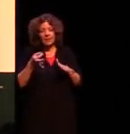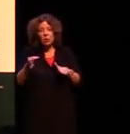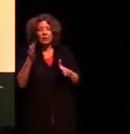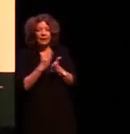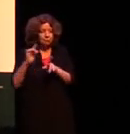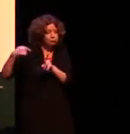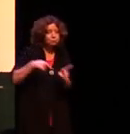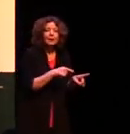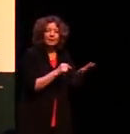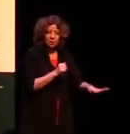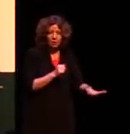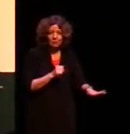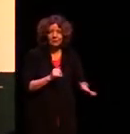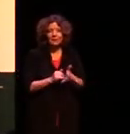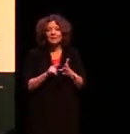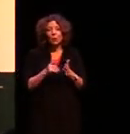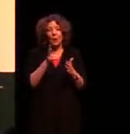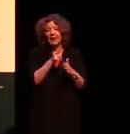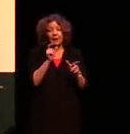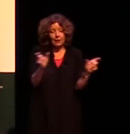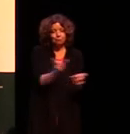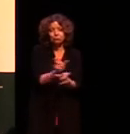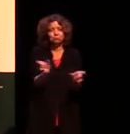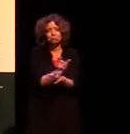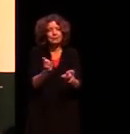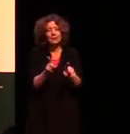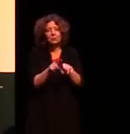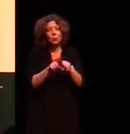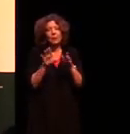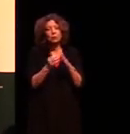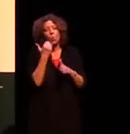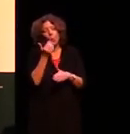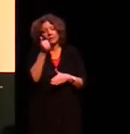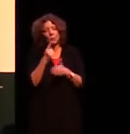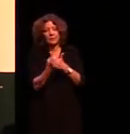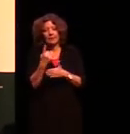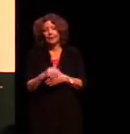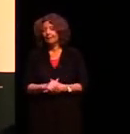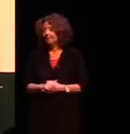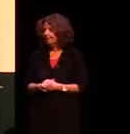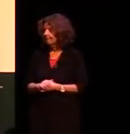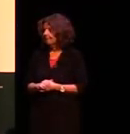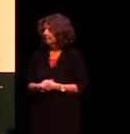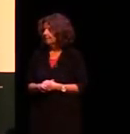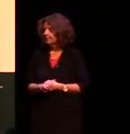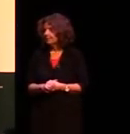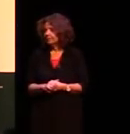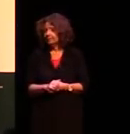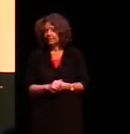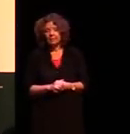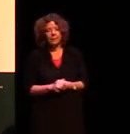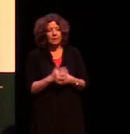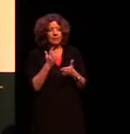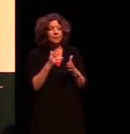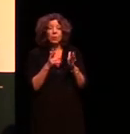the chasing and once again I could put that in any order I like as well because you're always going to know what's going on so this is